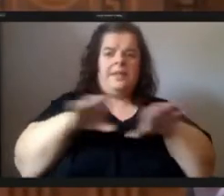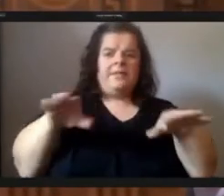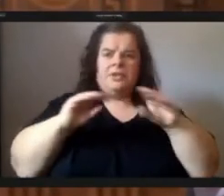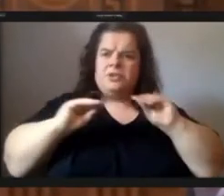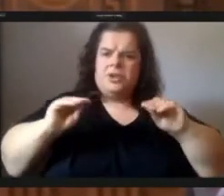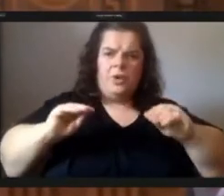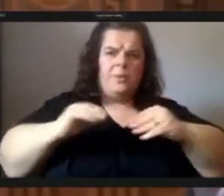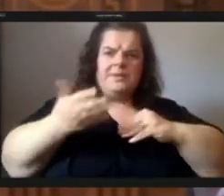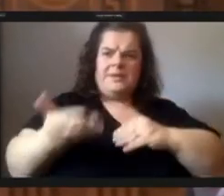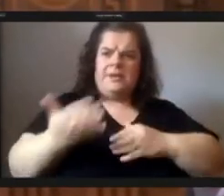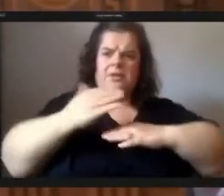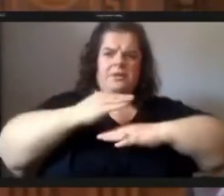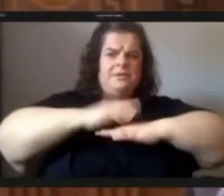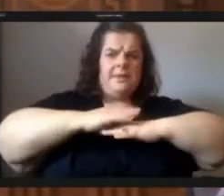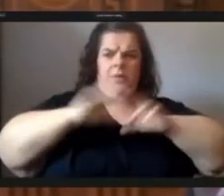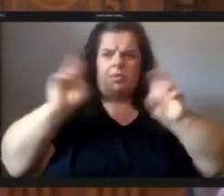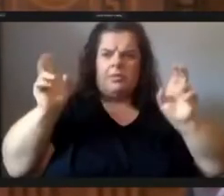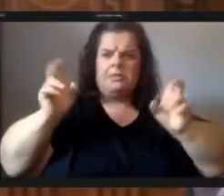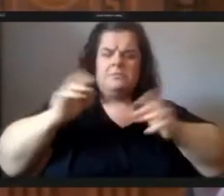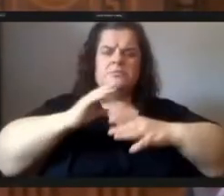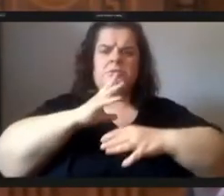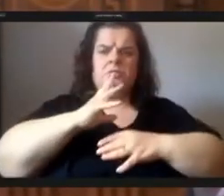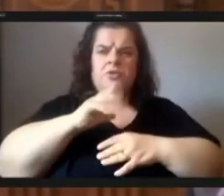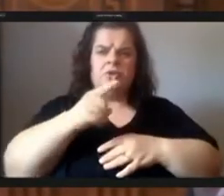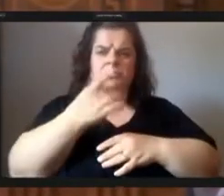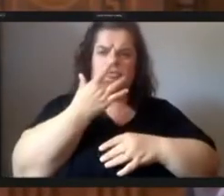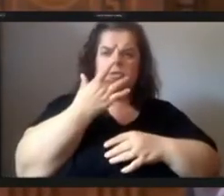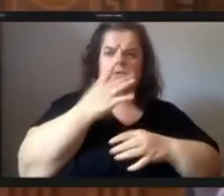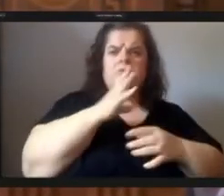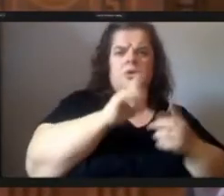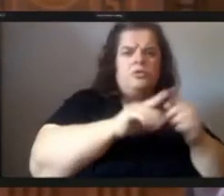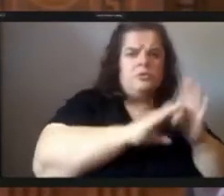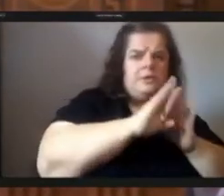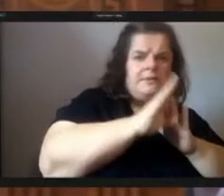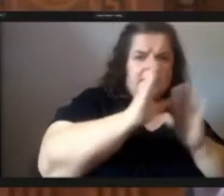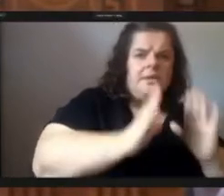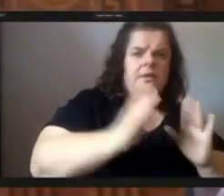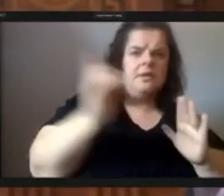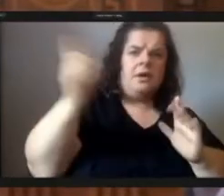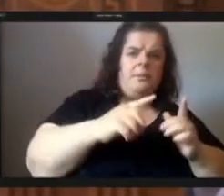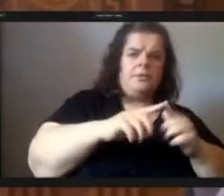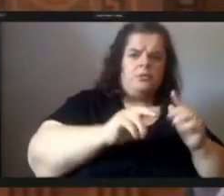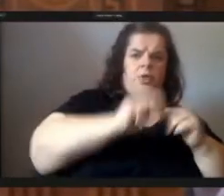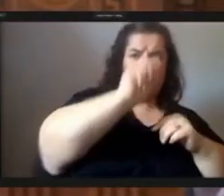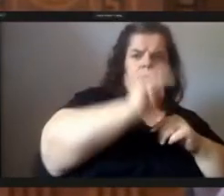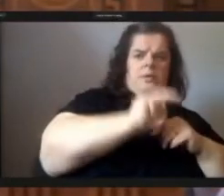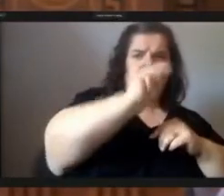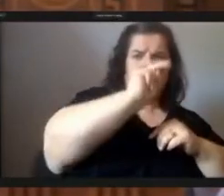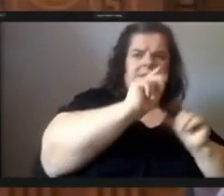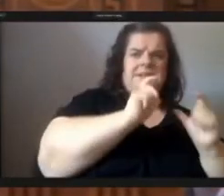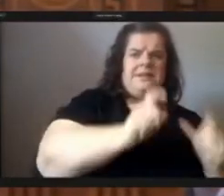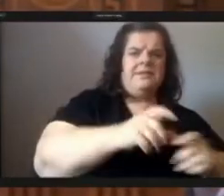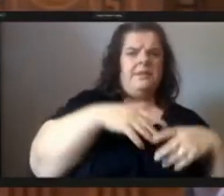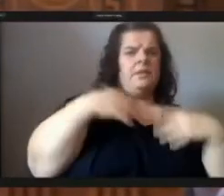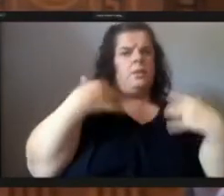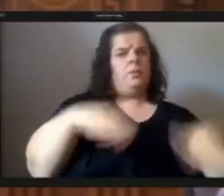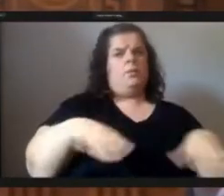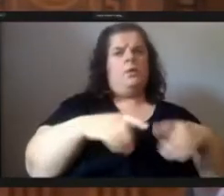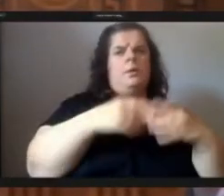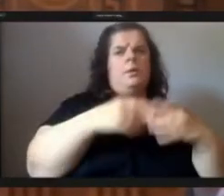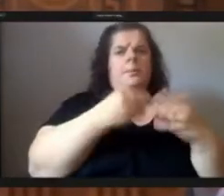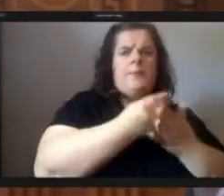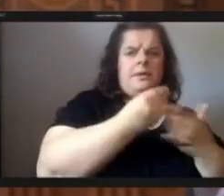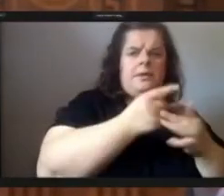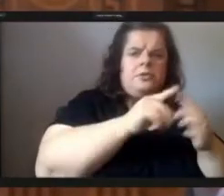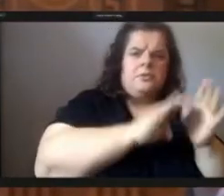table talking but you'd rather talk to the developers who are coming on the north side and giving them astronomical amounts of money to develop